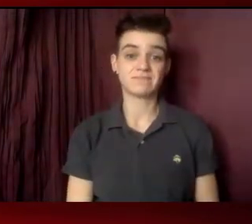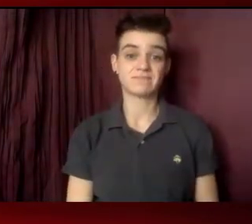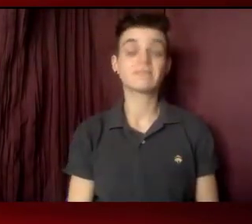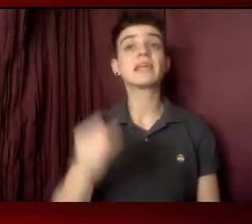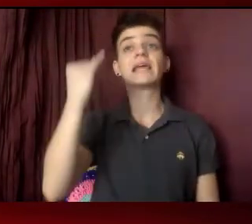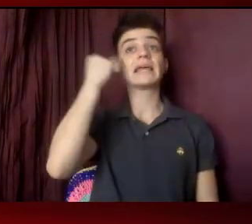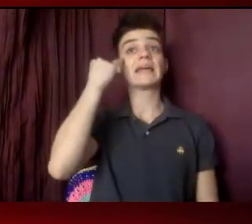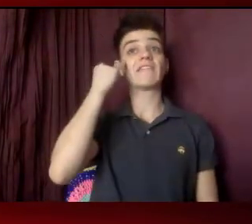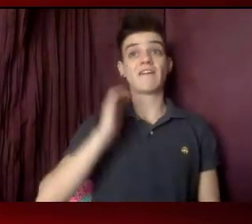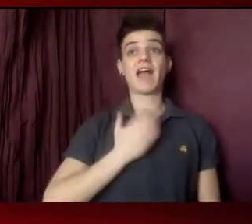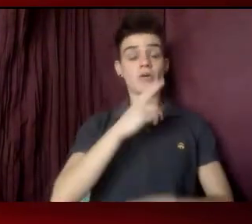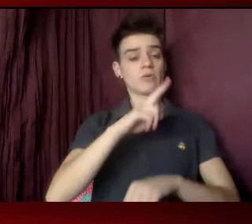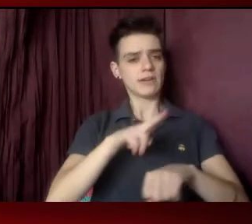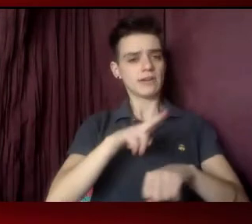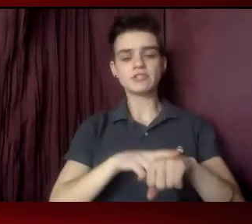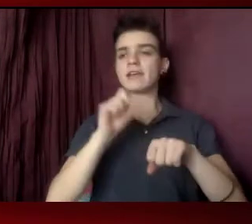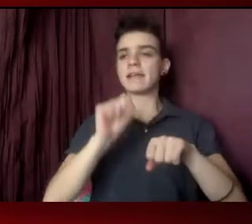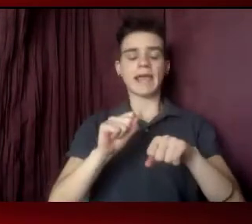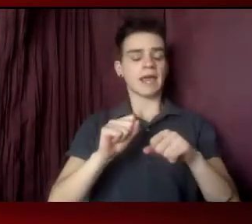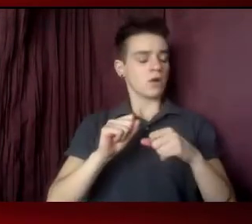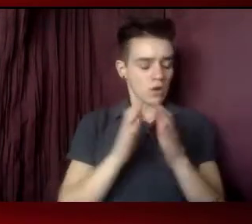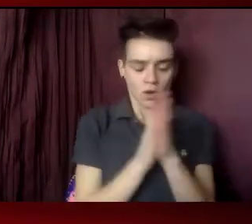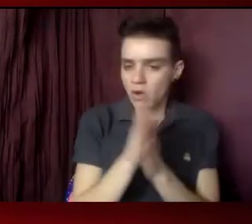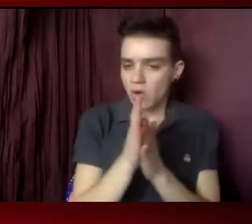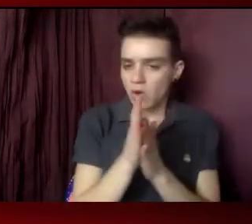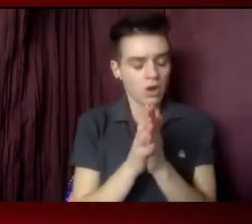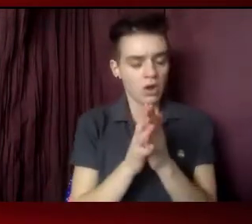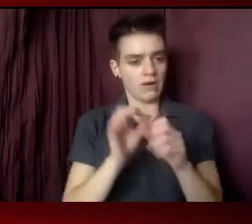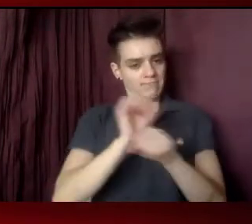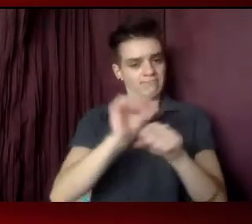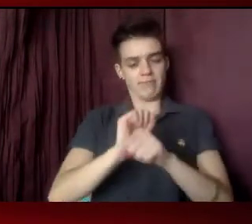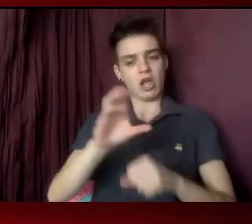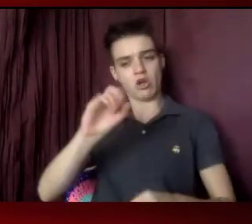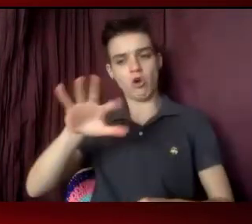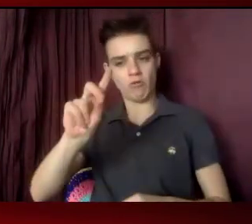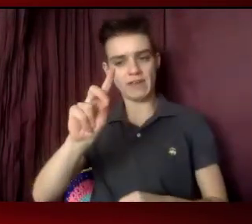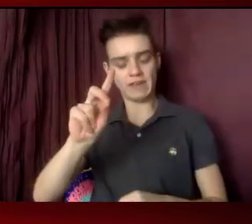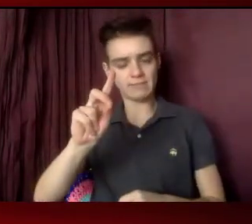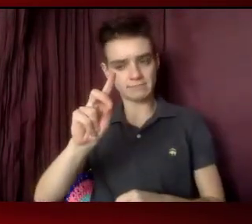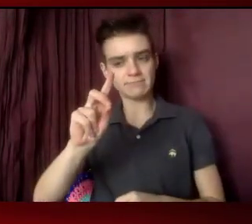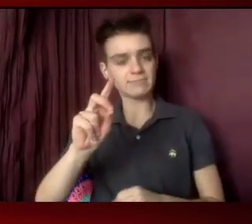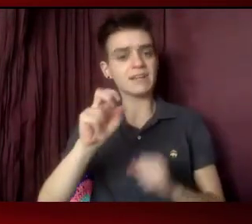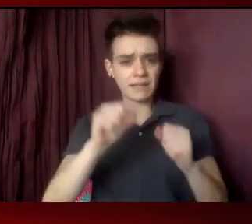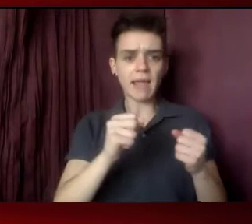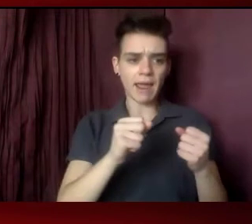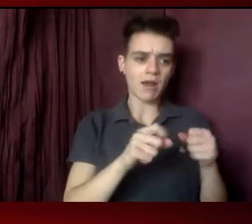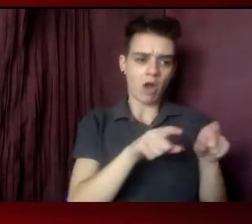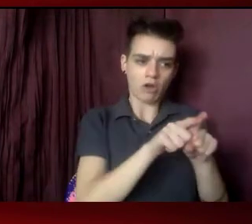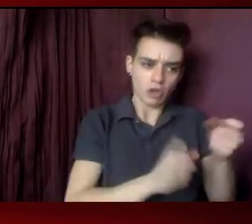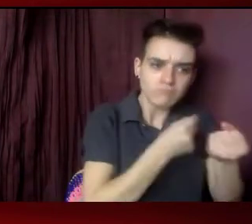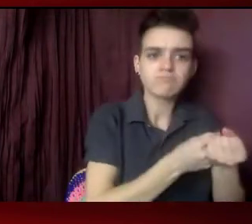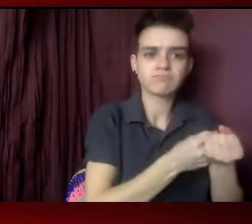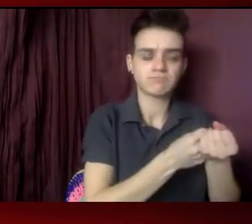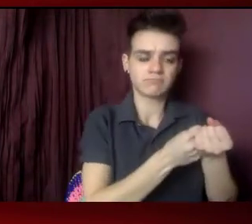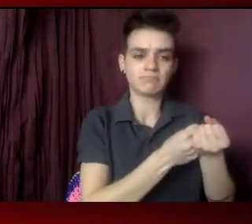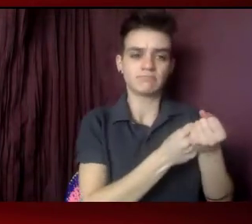can rally in warped speed to confront the COVID virus, the nation should surely rally around us to